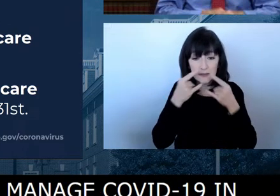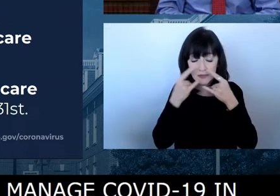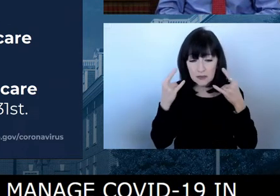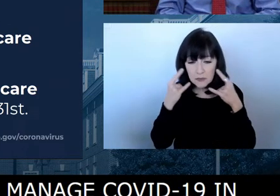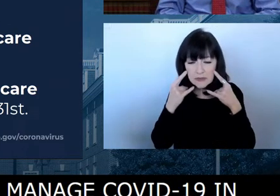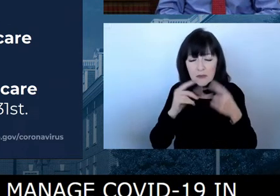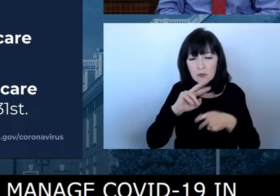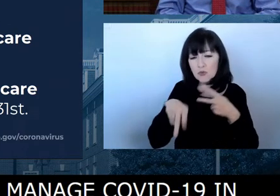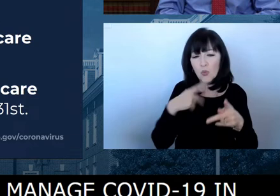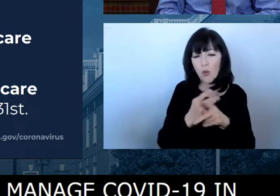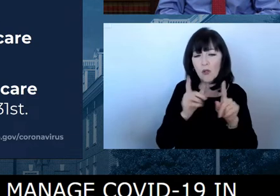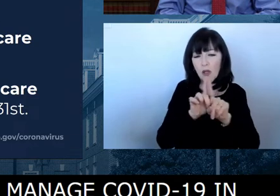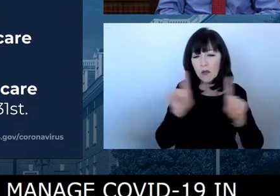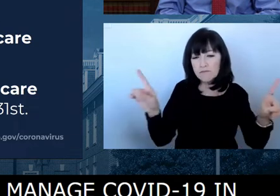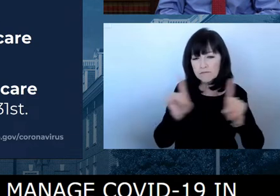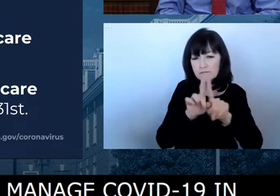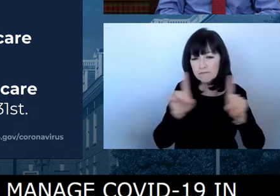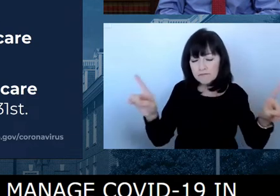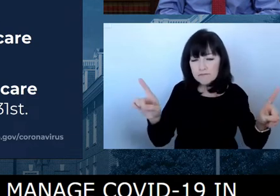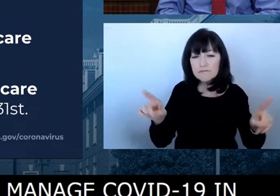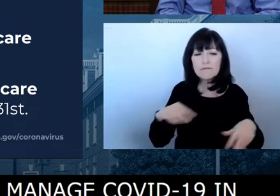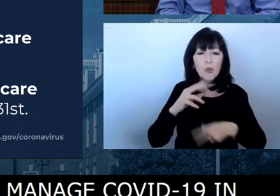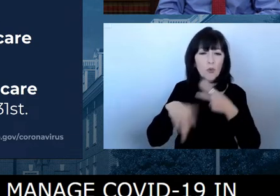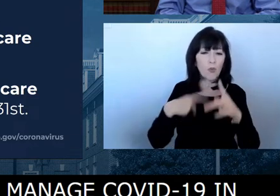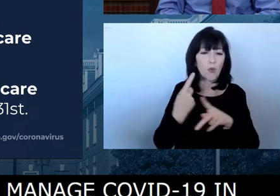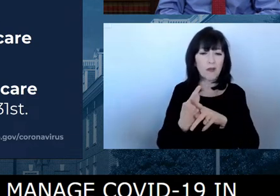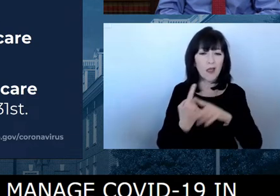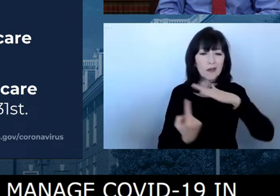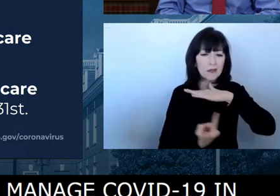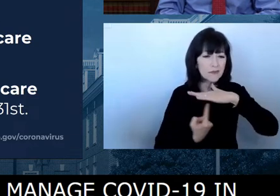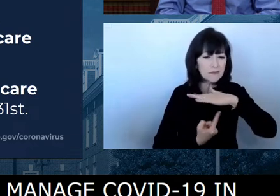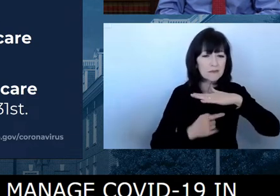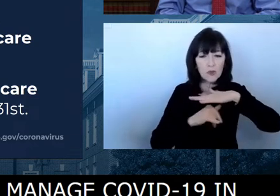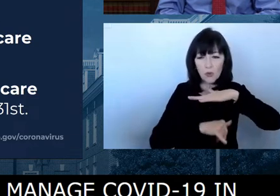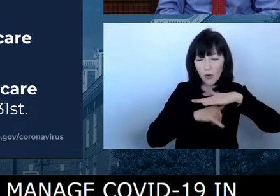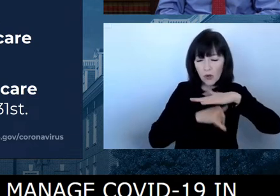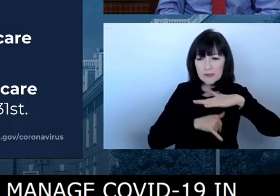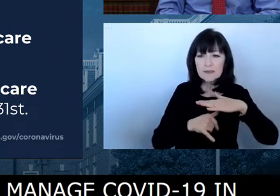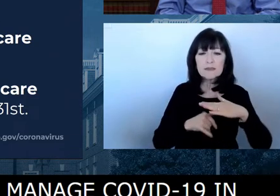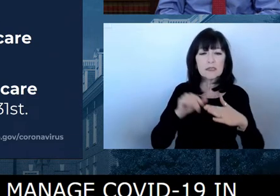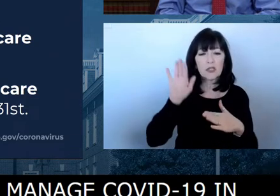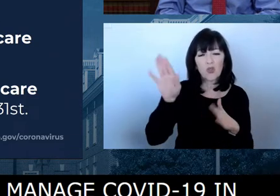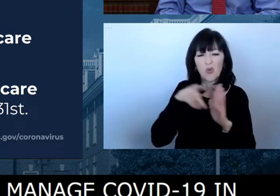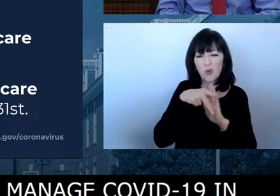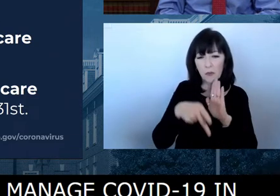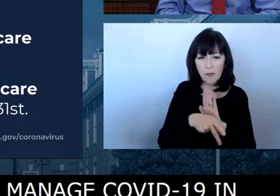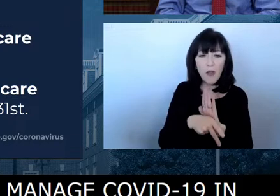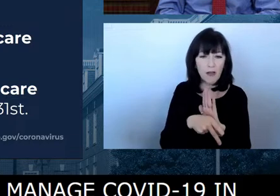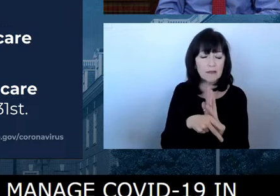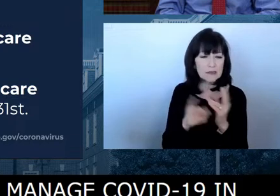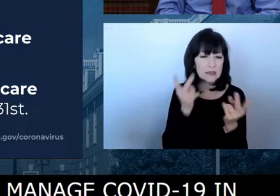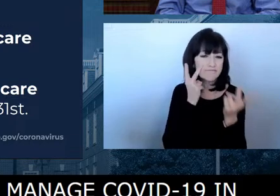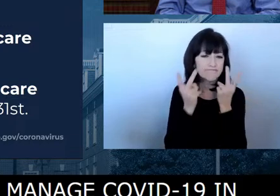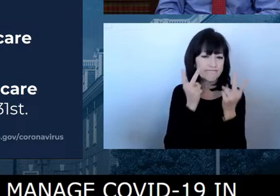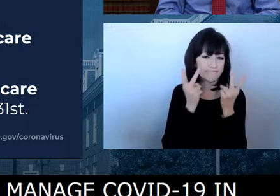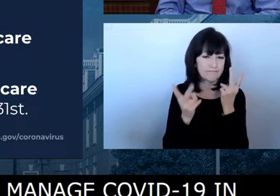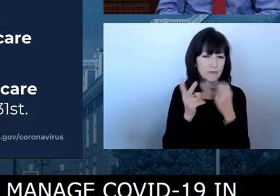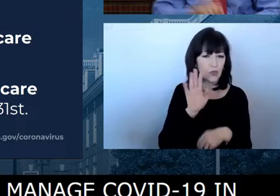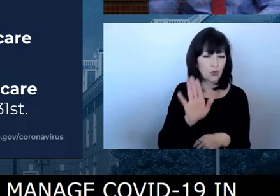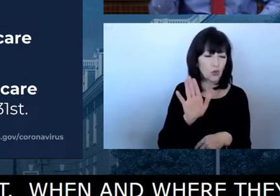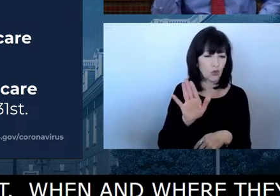what kind of quarantine levels, and we'll be working on a new set of guidances there.